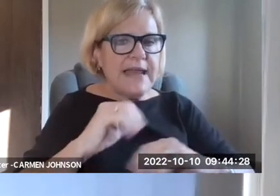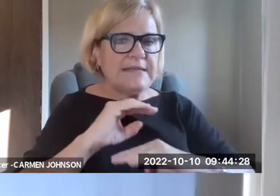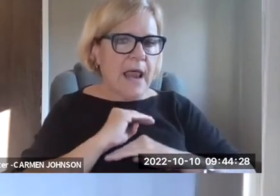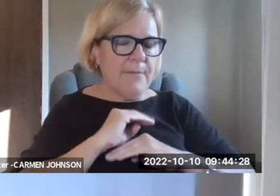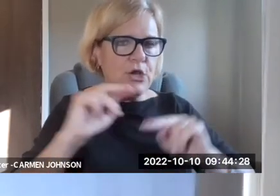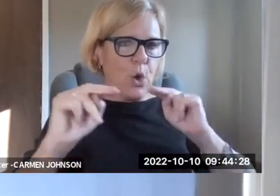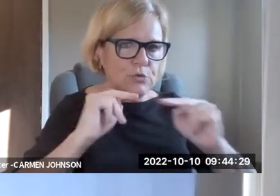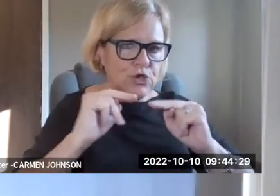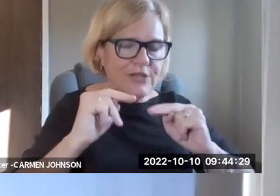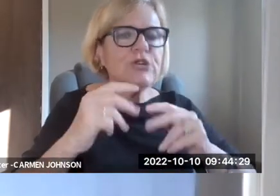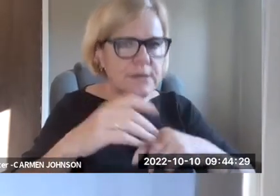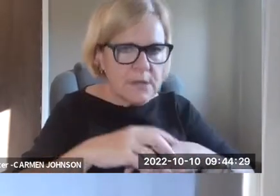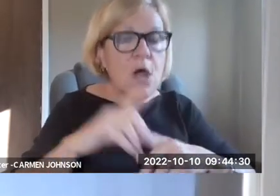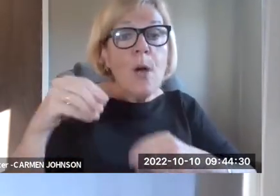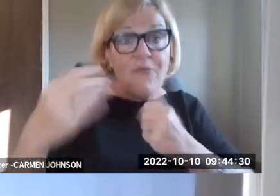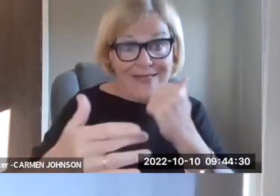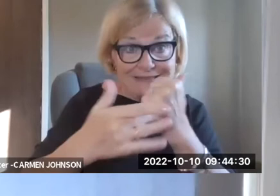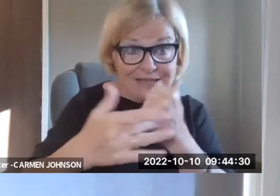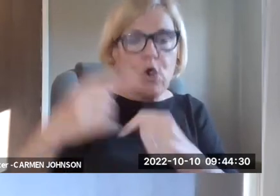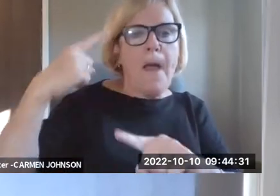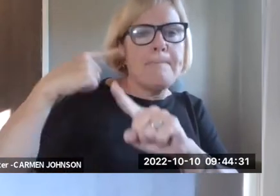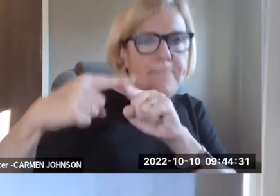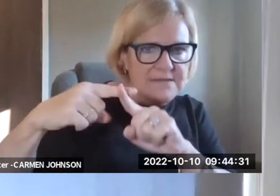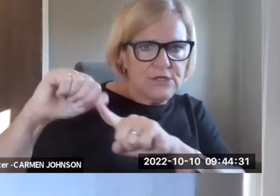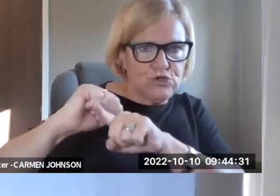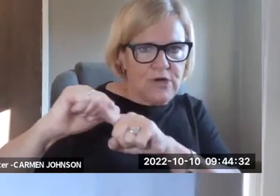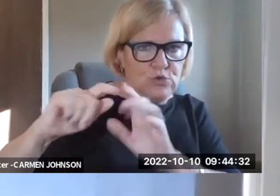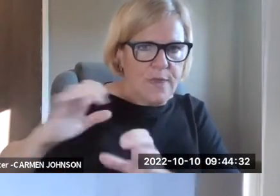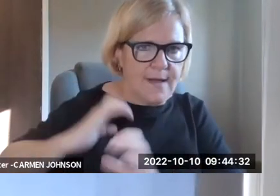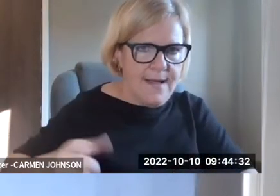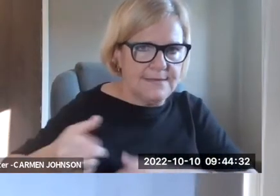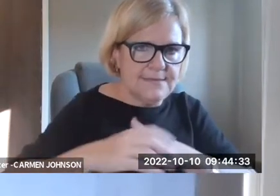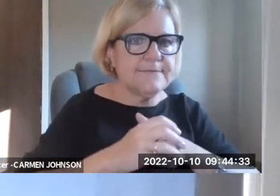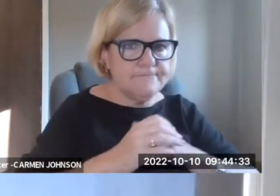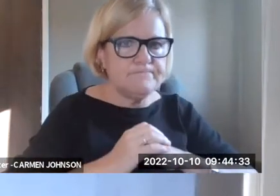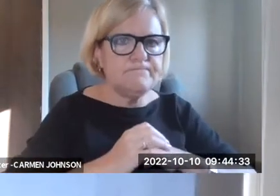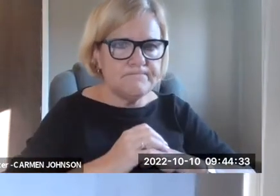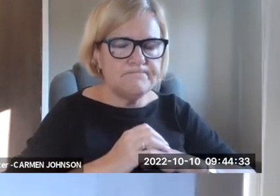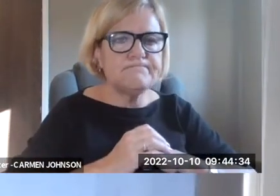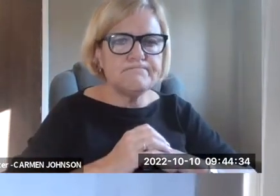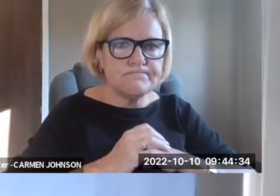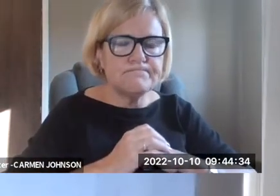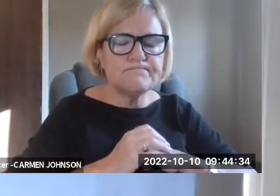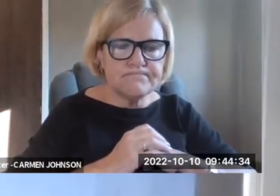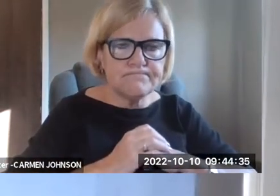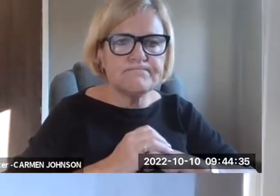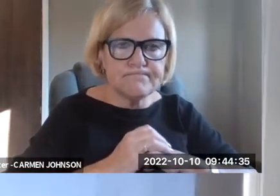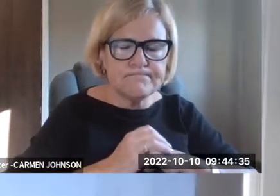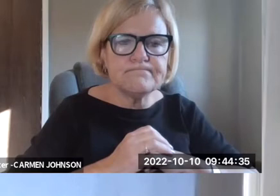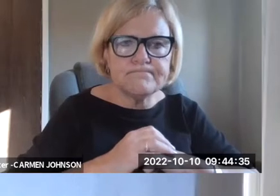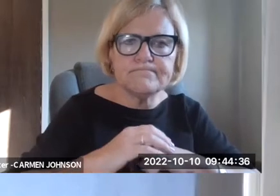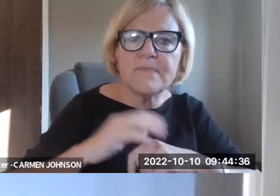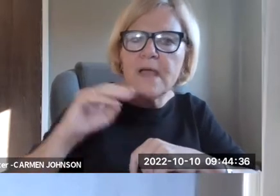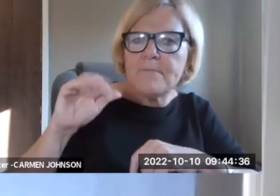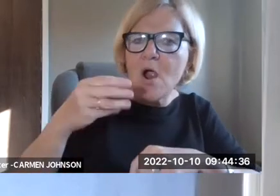go have fun. Um, and it was utterly useless. So, uh, part of any settlement, part of any negotiation needs to be provide the technology